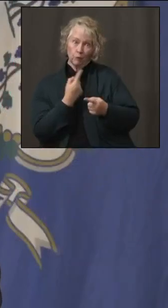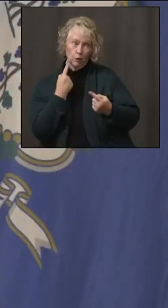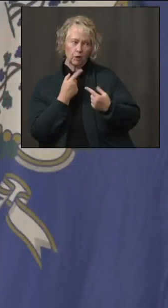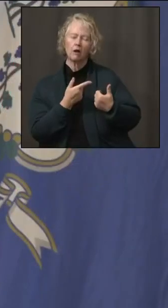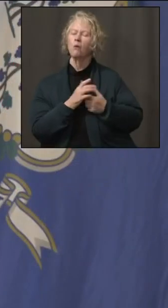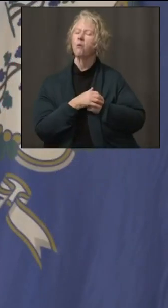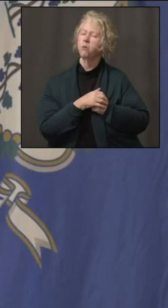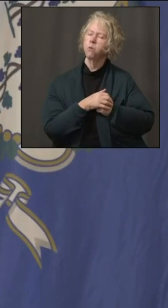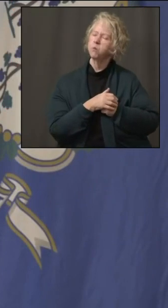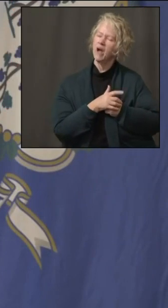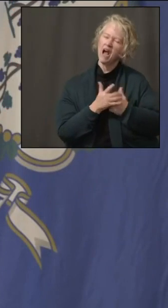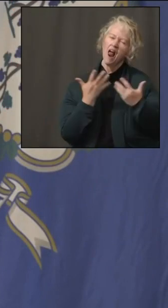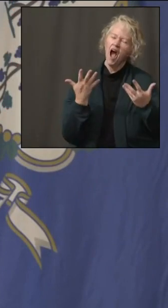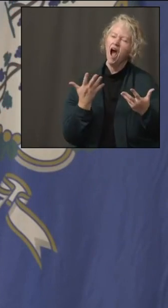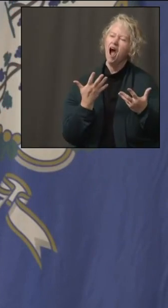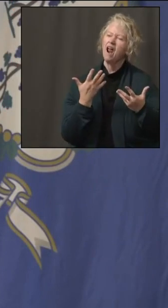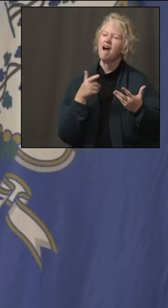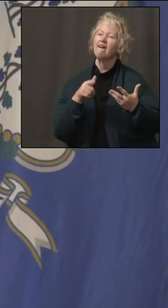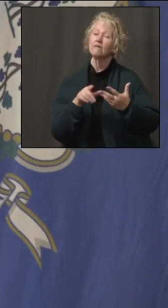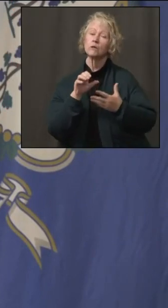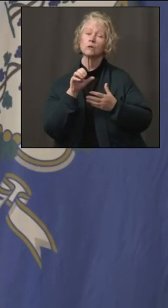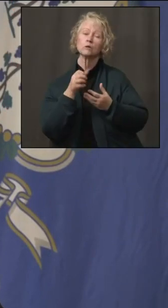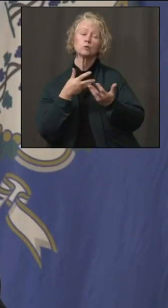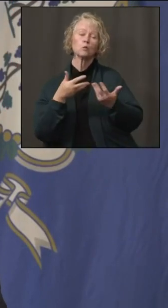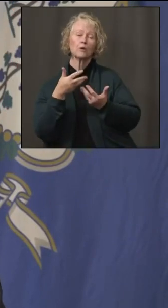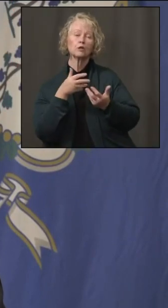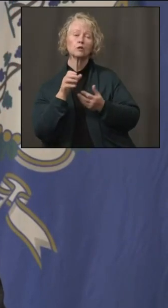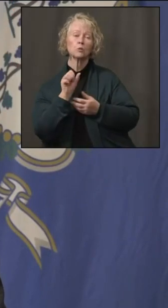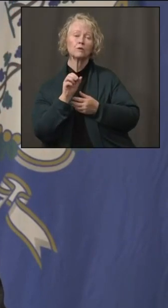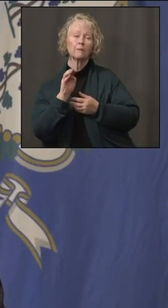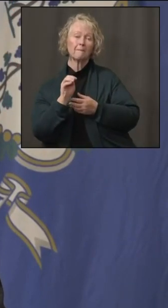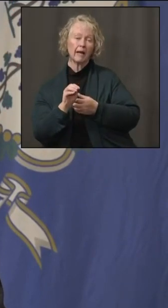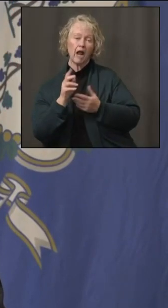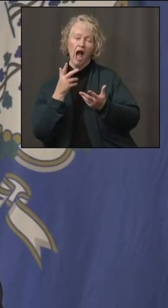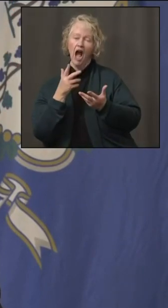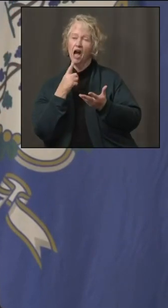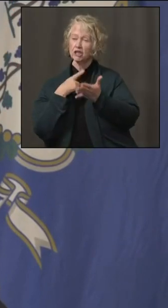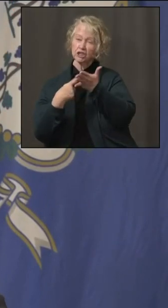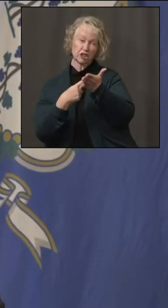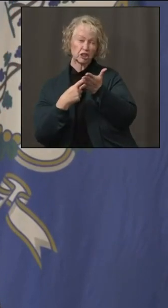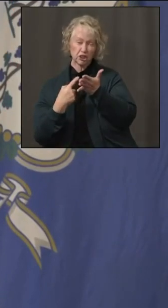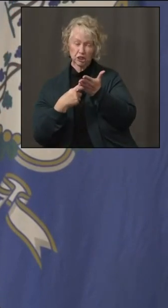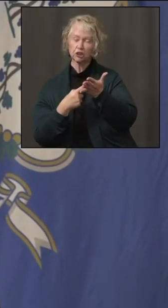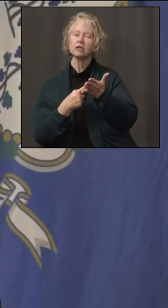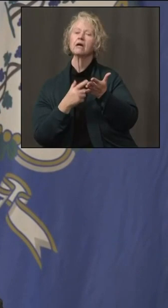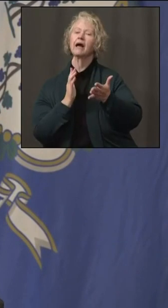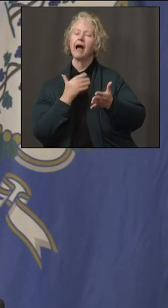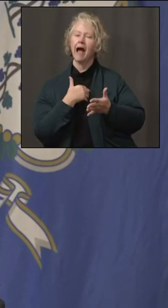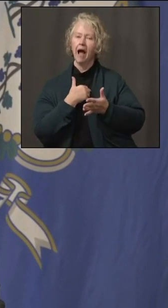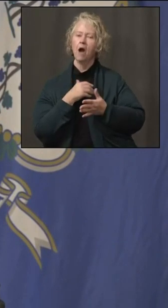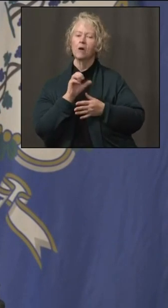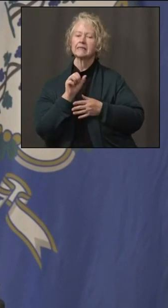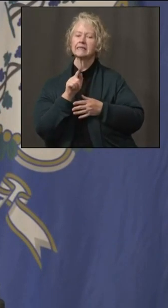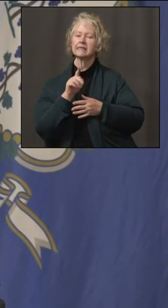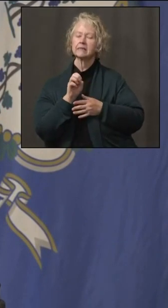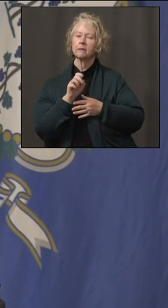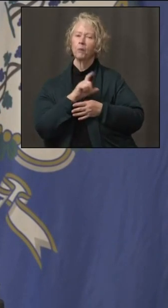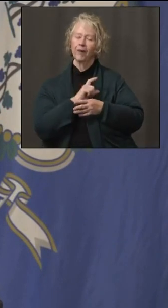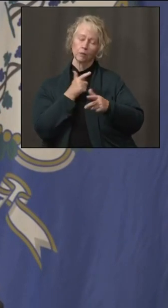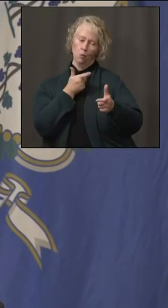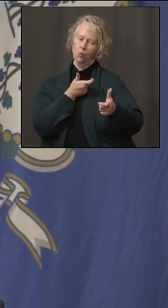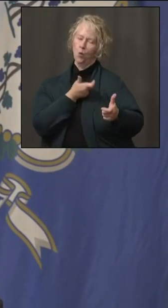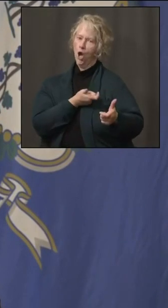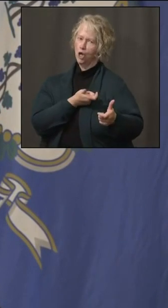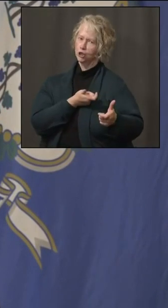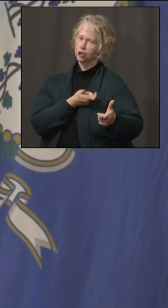There's a lot of hot rhetoric on social media, and our state police are monitoring that very carefully. But